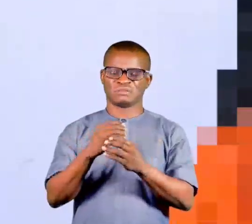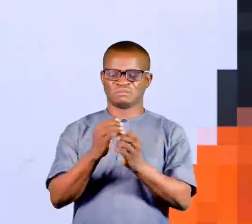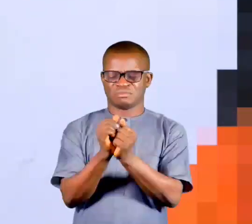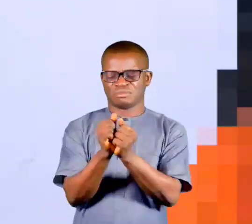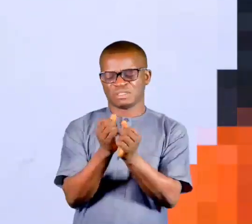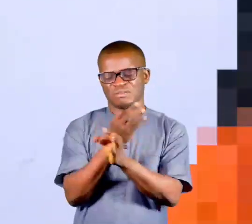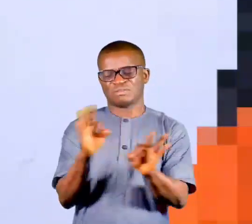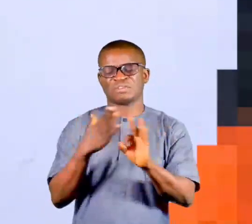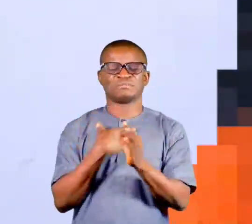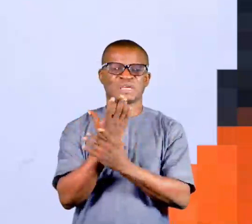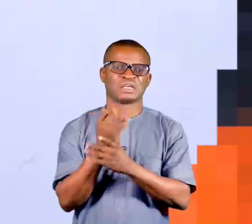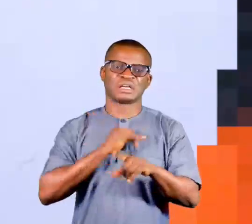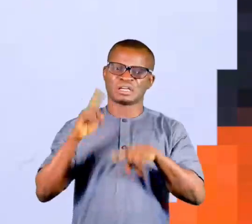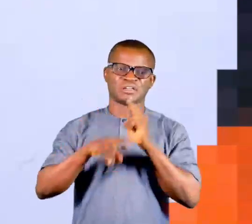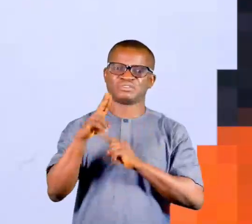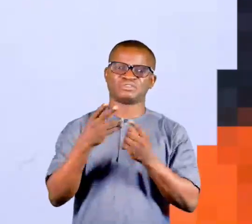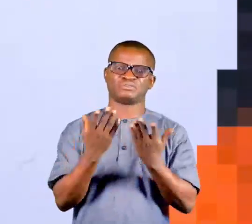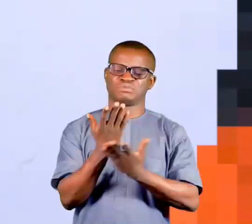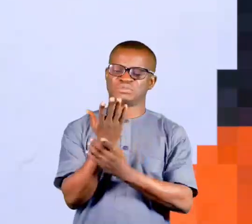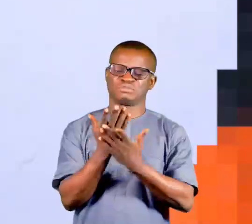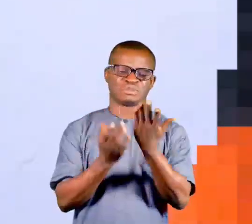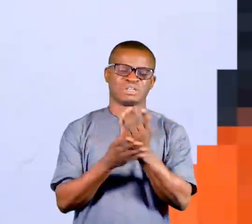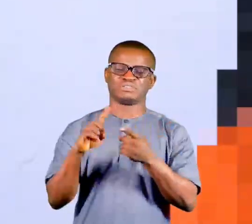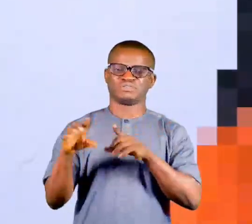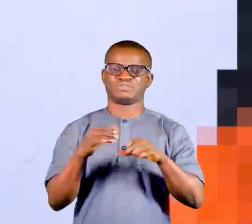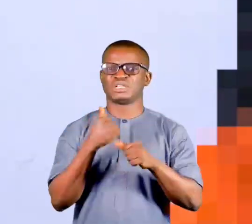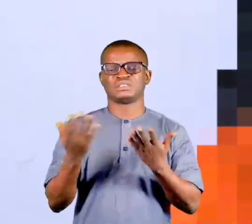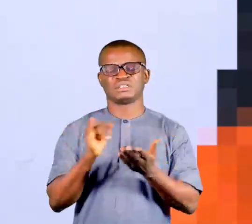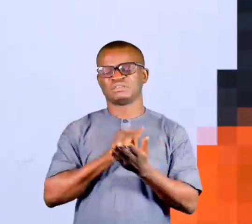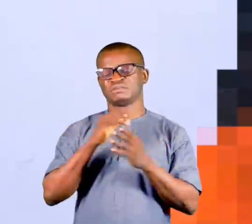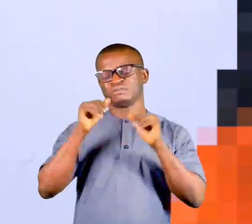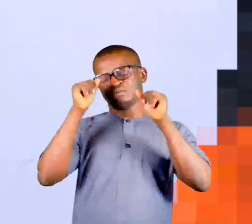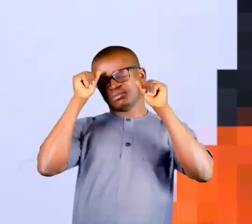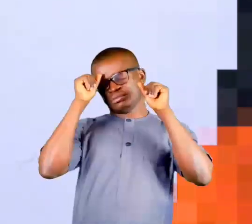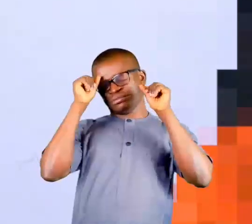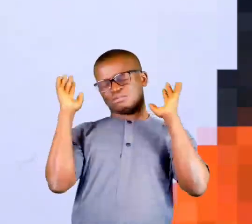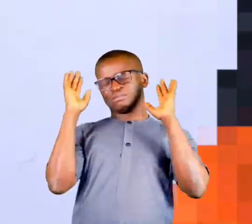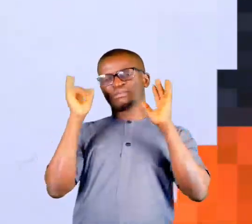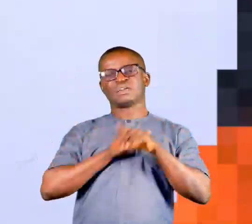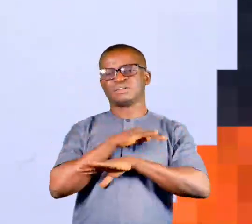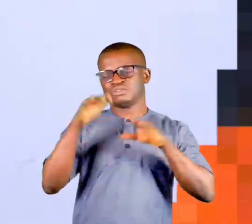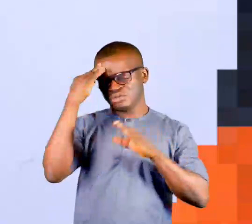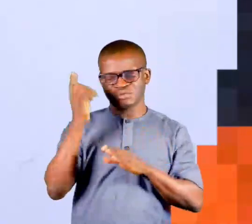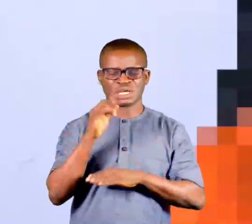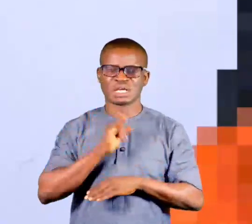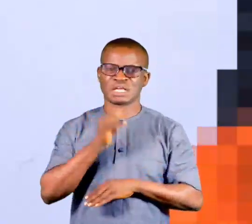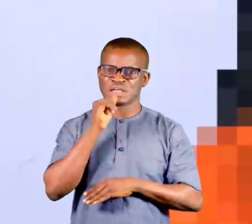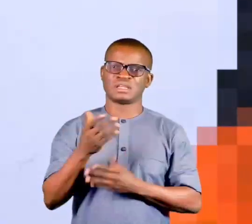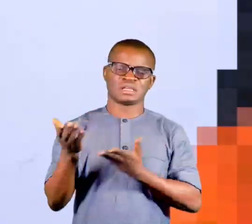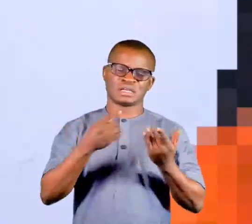lose the hand. I cannot use the two hand and do anything. When they just collapsed I don't even know where I am.